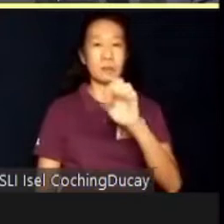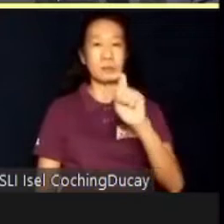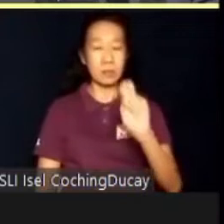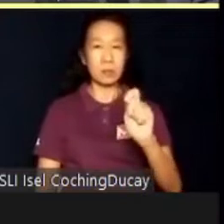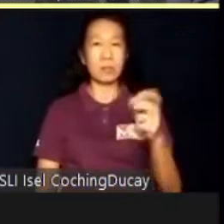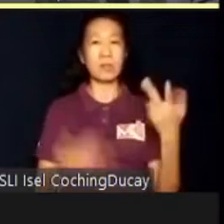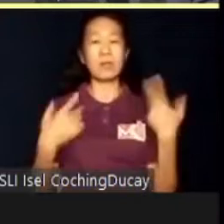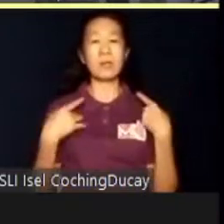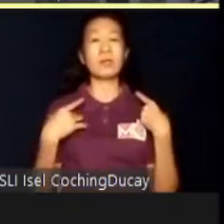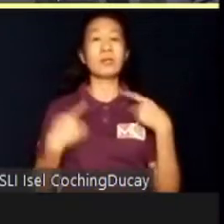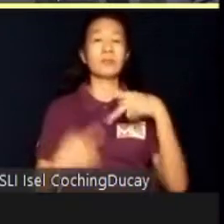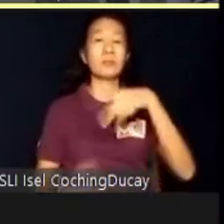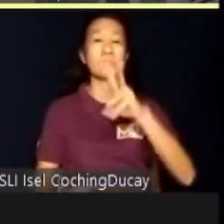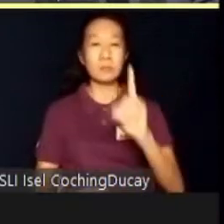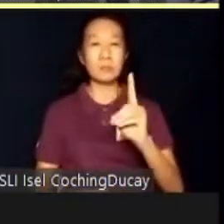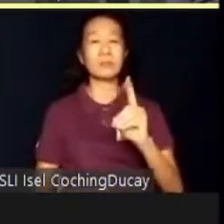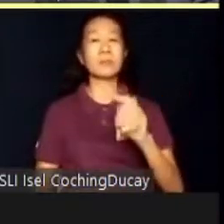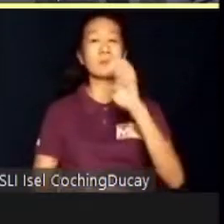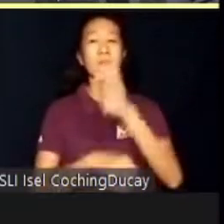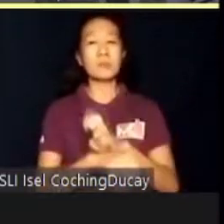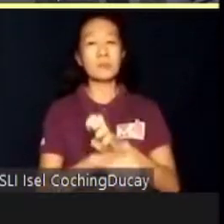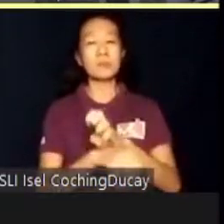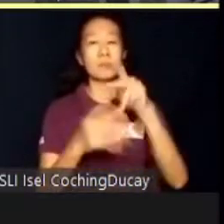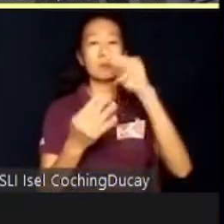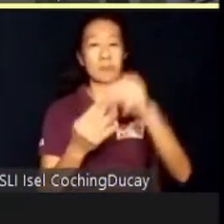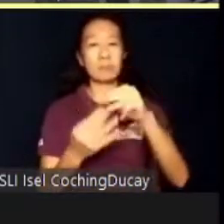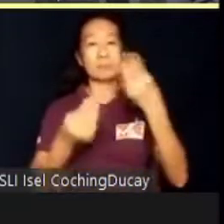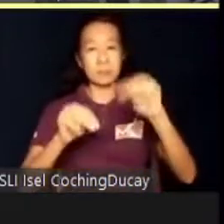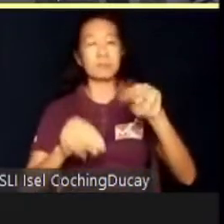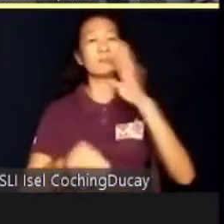PWD employment programs that might be helpful.